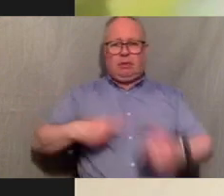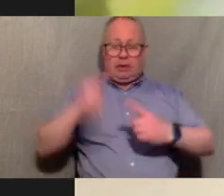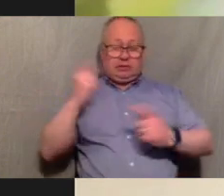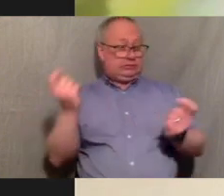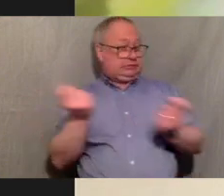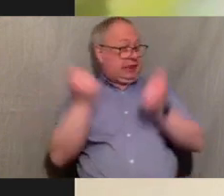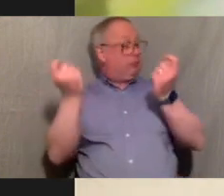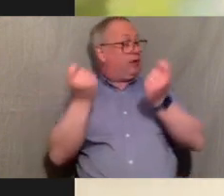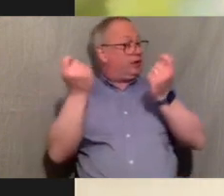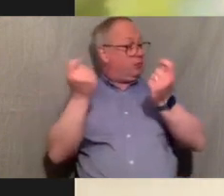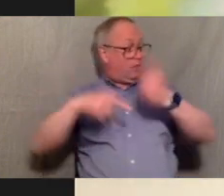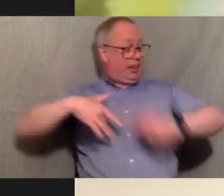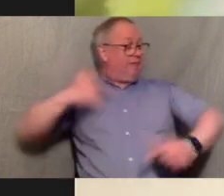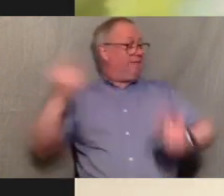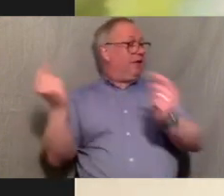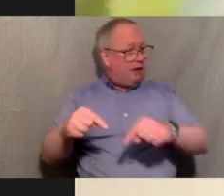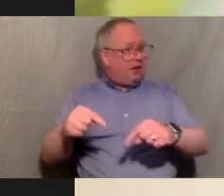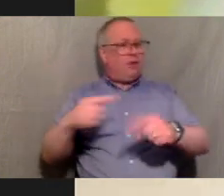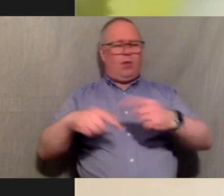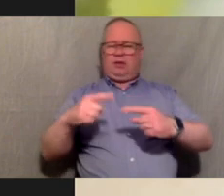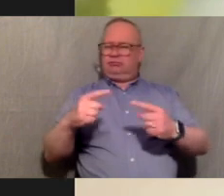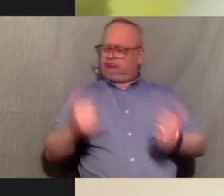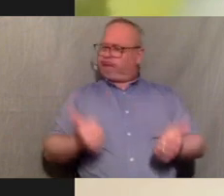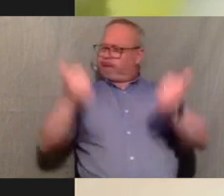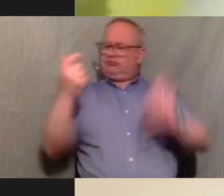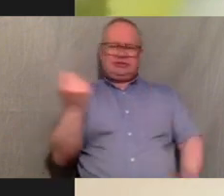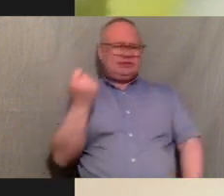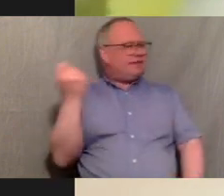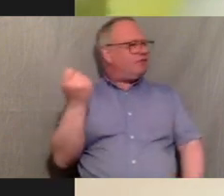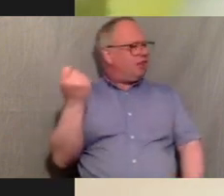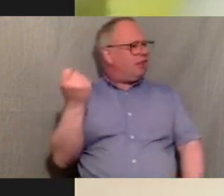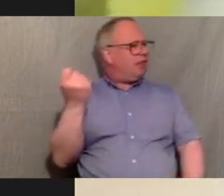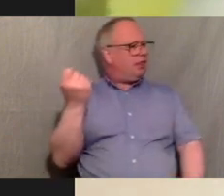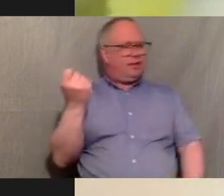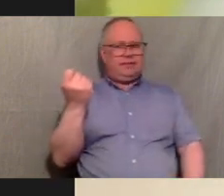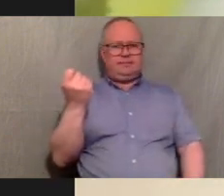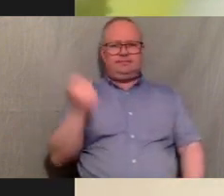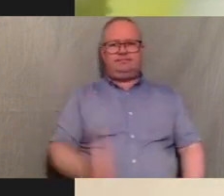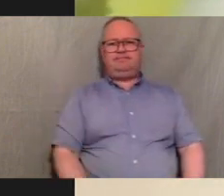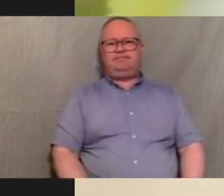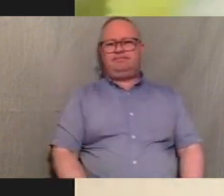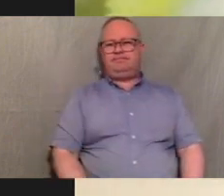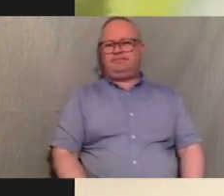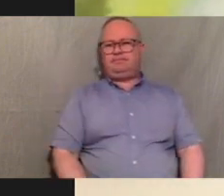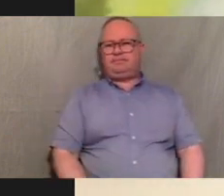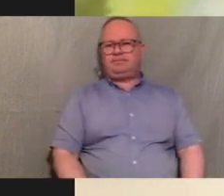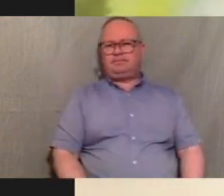live here and to celebrate the fact that we are doing well and try and bring awareness to those and